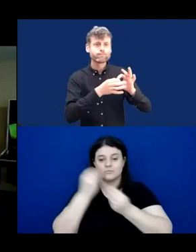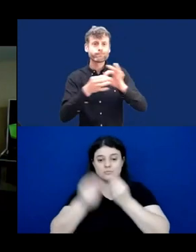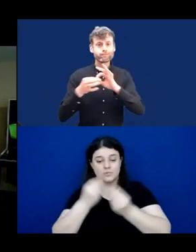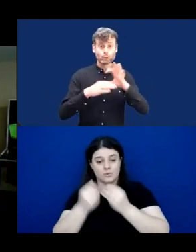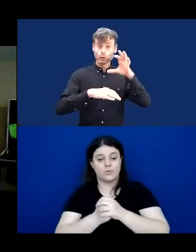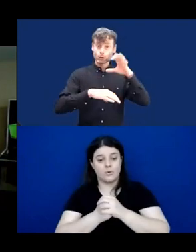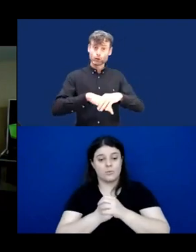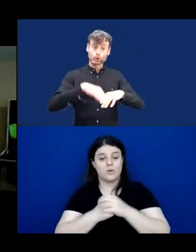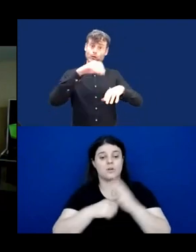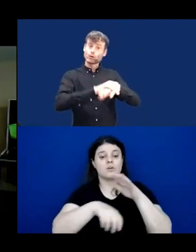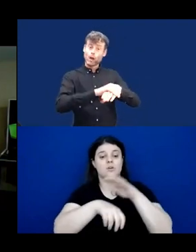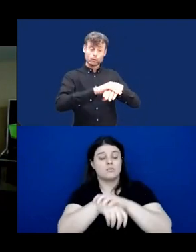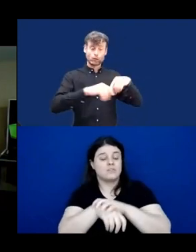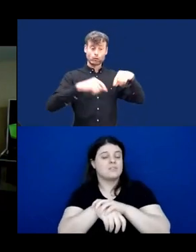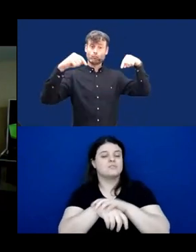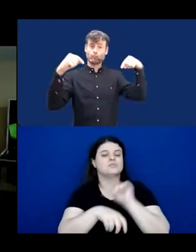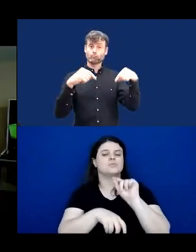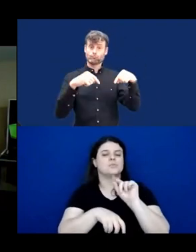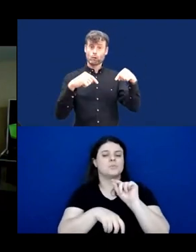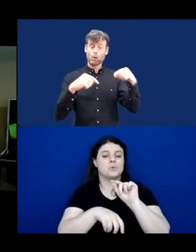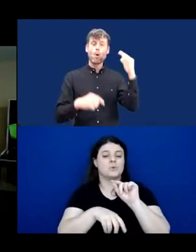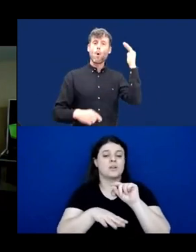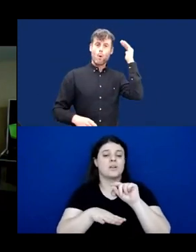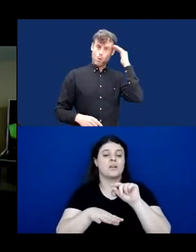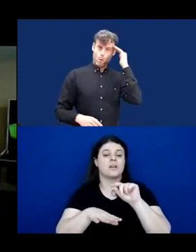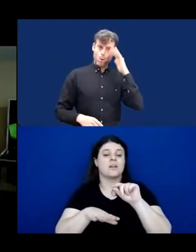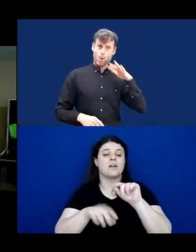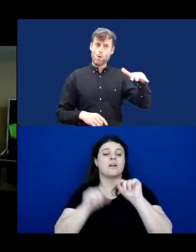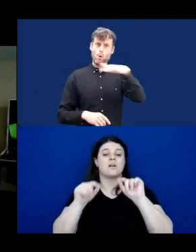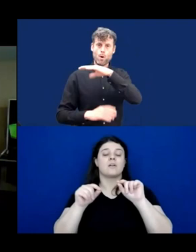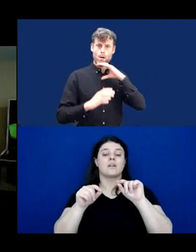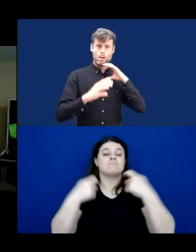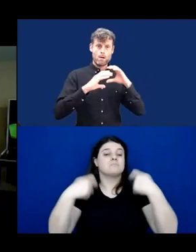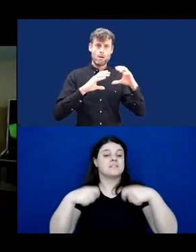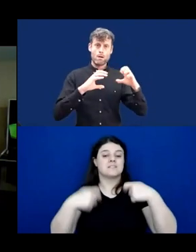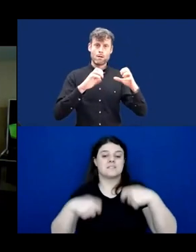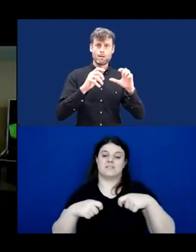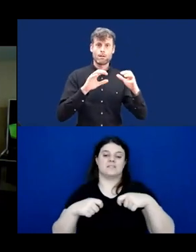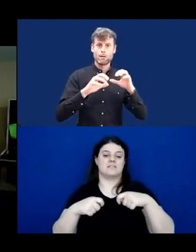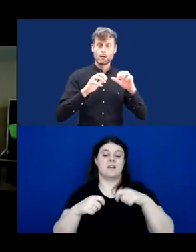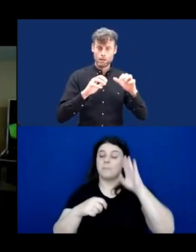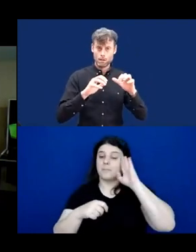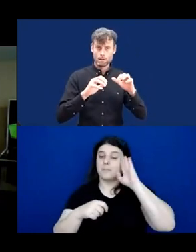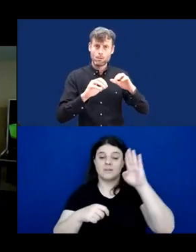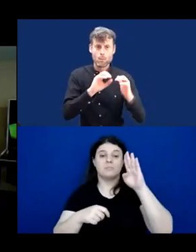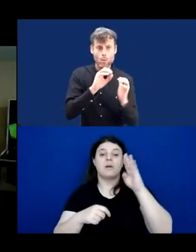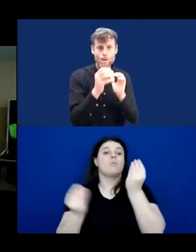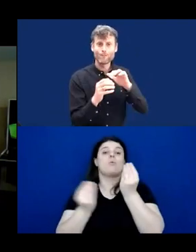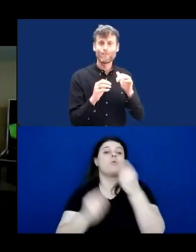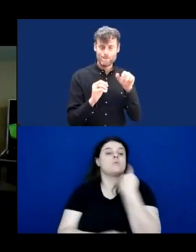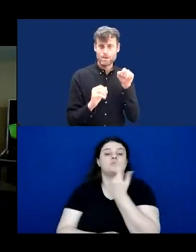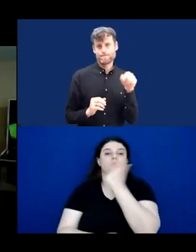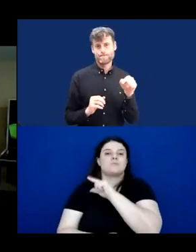is something that can be depended upon. Touch is where we get our information. It's not about